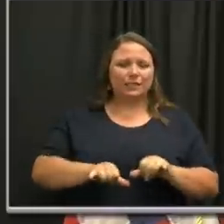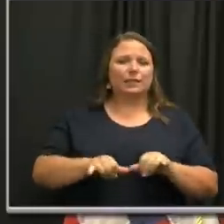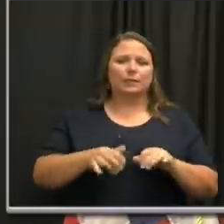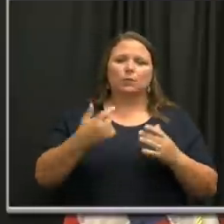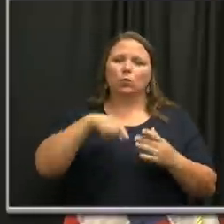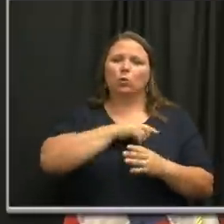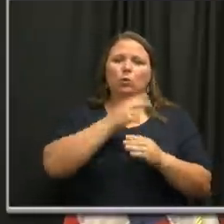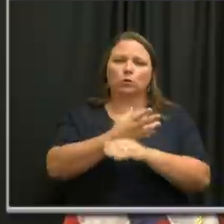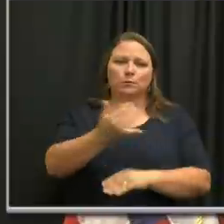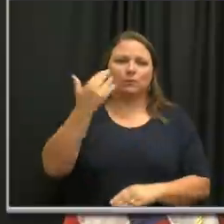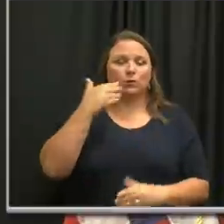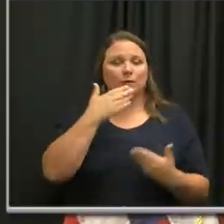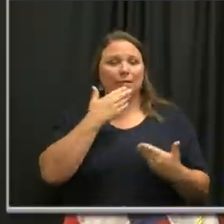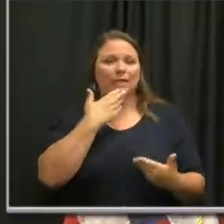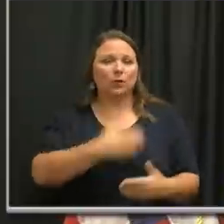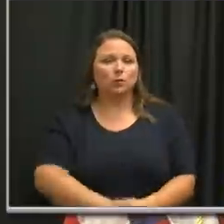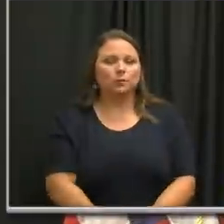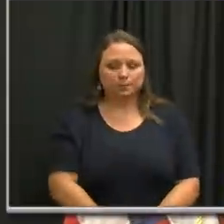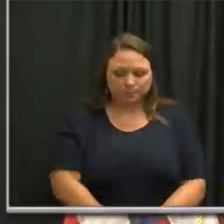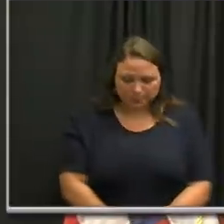beginning of this. So thank you.